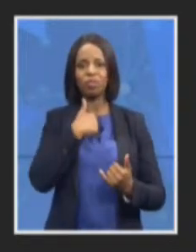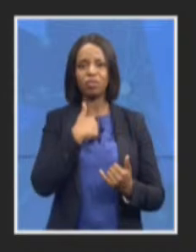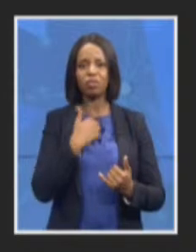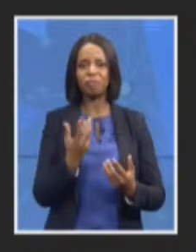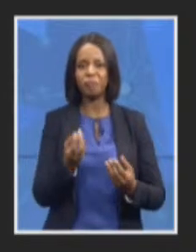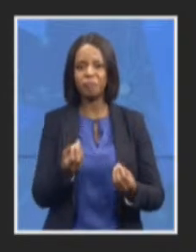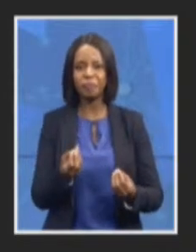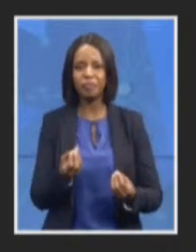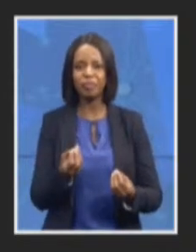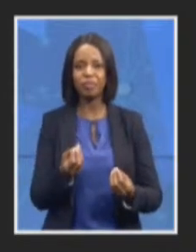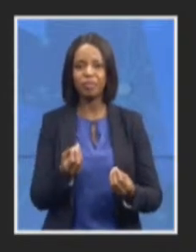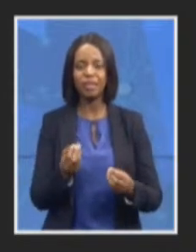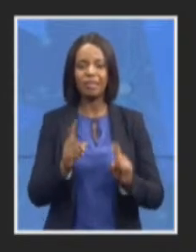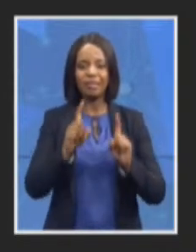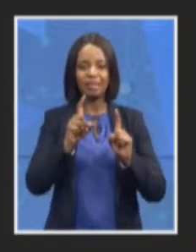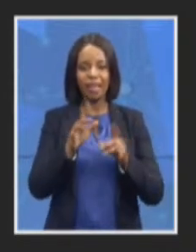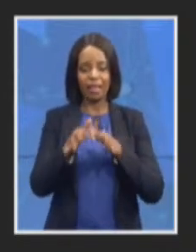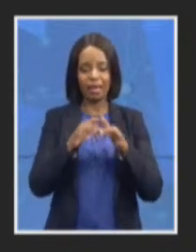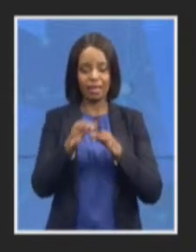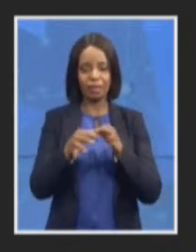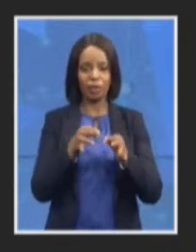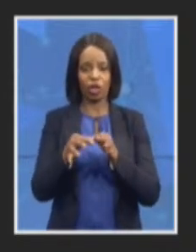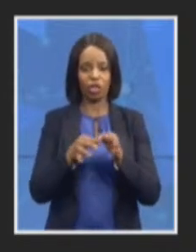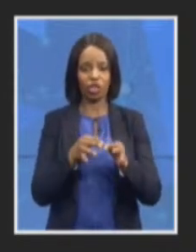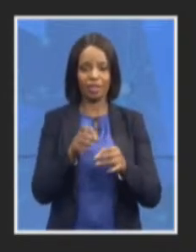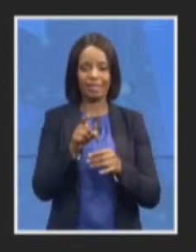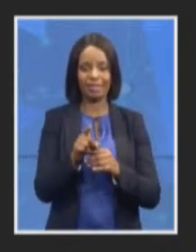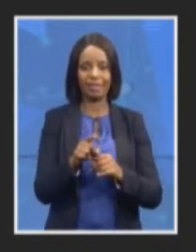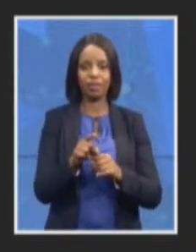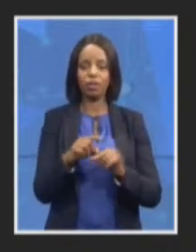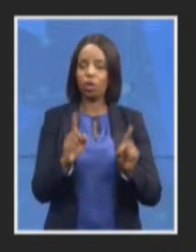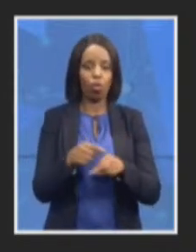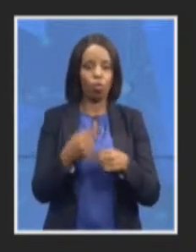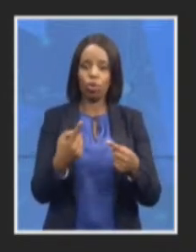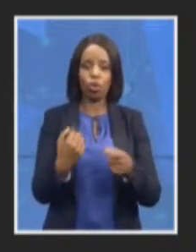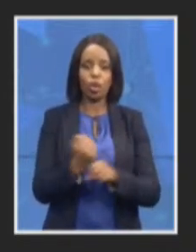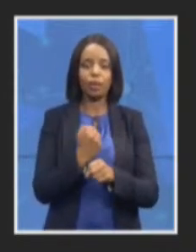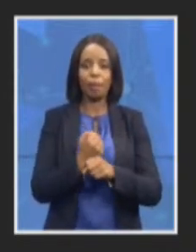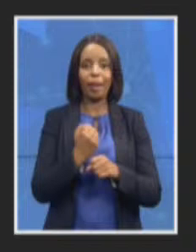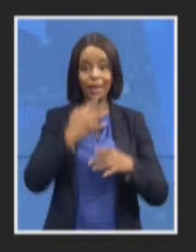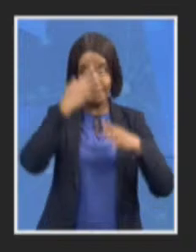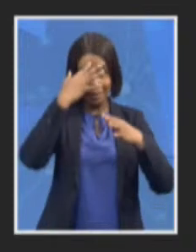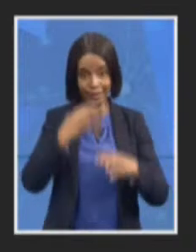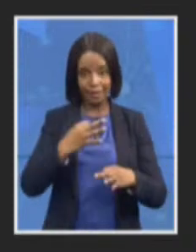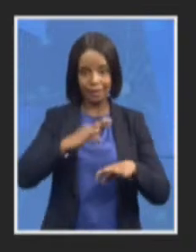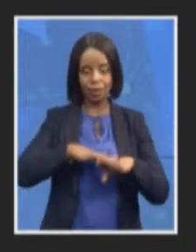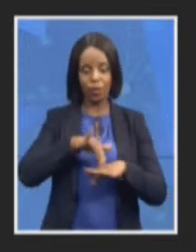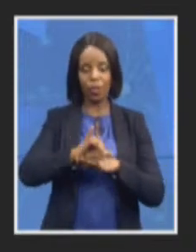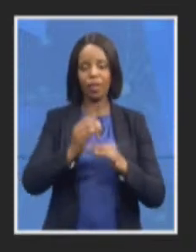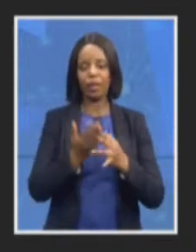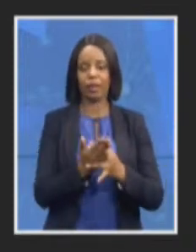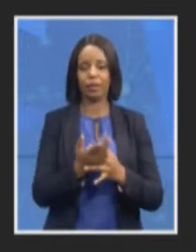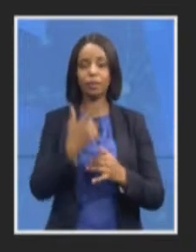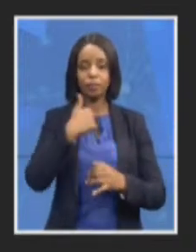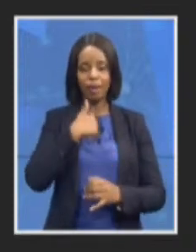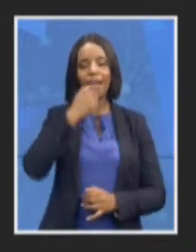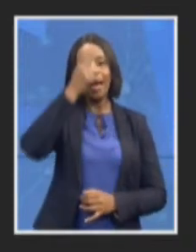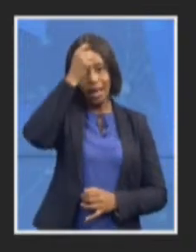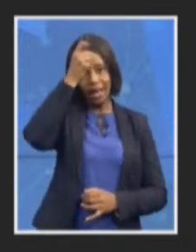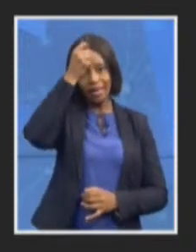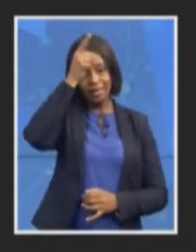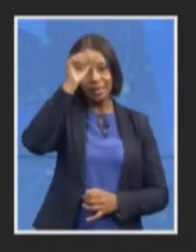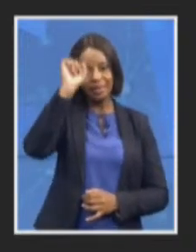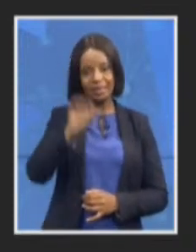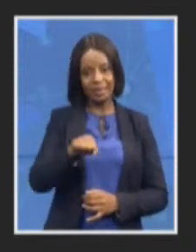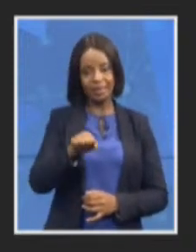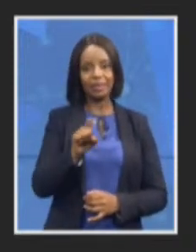not making a decision in that case I do understand that the docket appears to have disappeared or been destroyed I mean that will